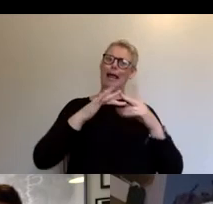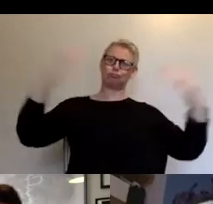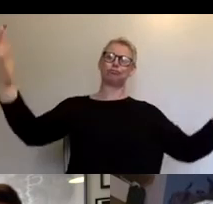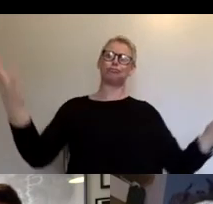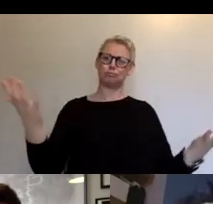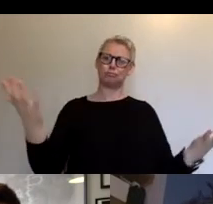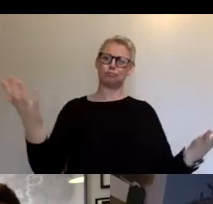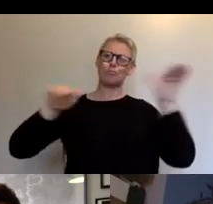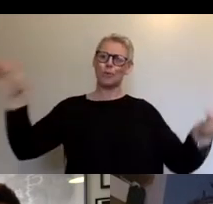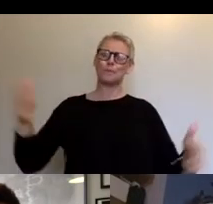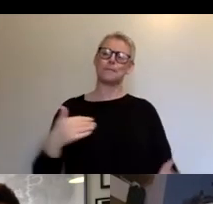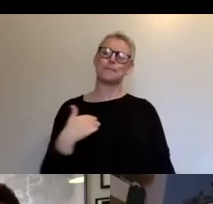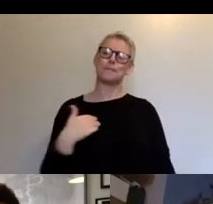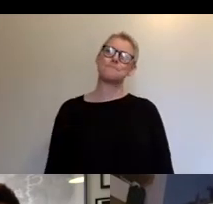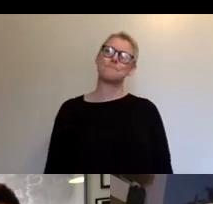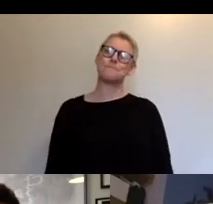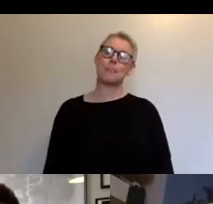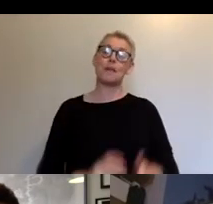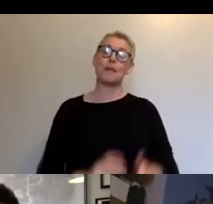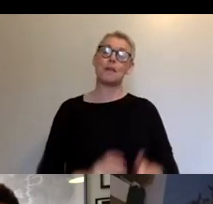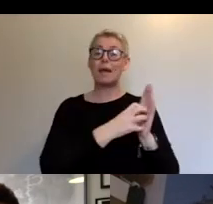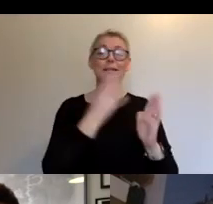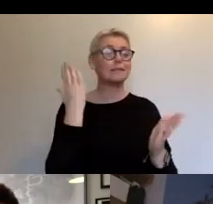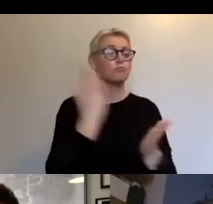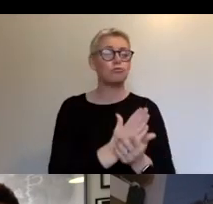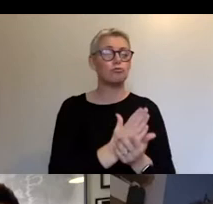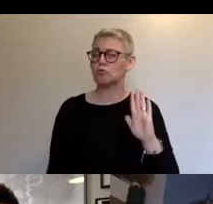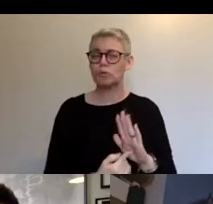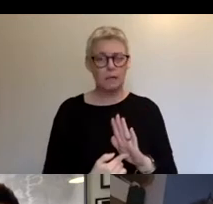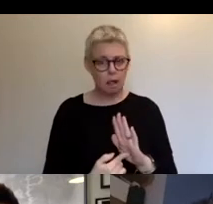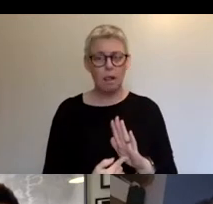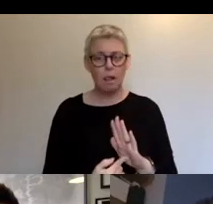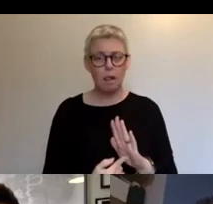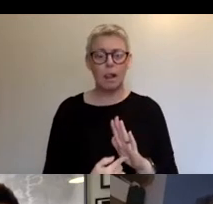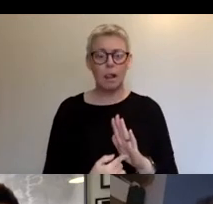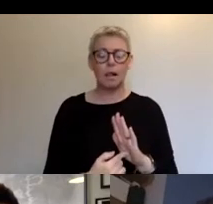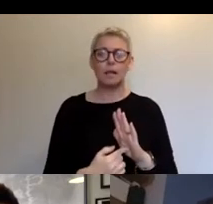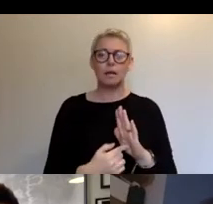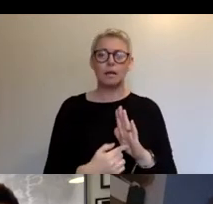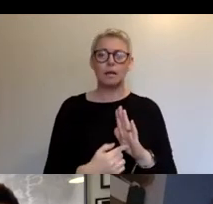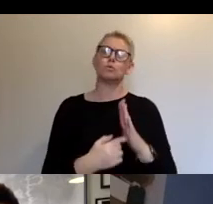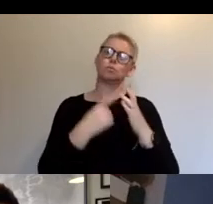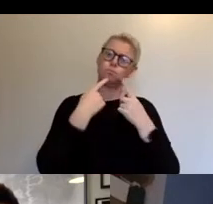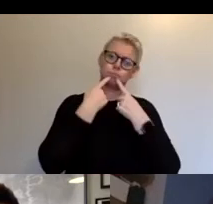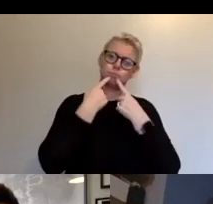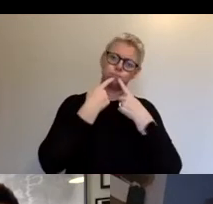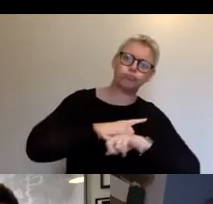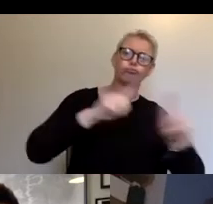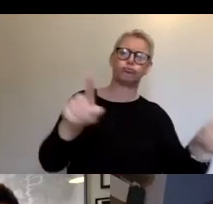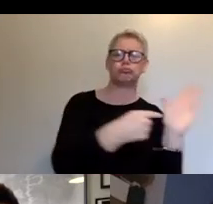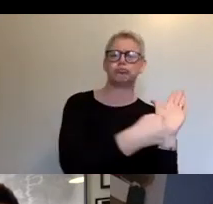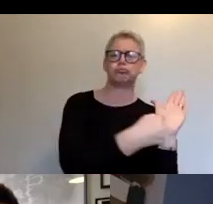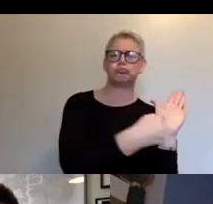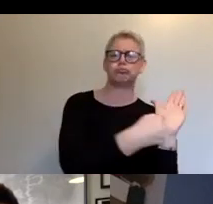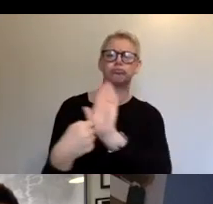mentioned the branding that that was absolutely critical to getting our voice out there and and really